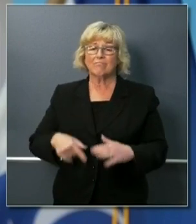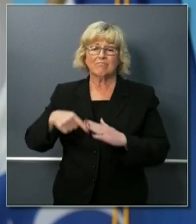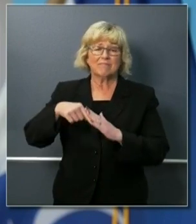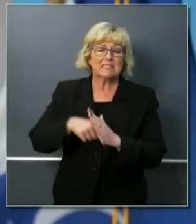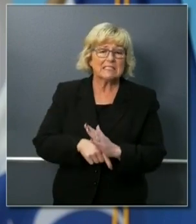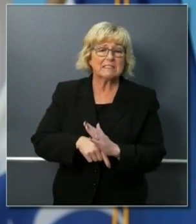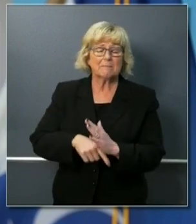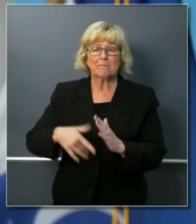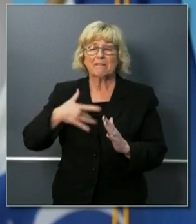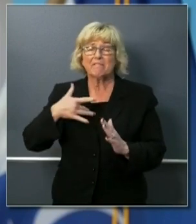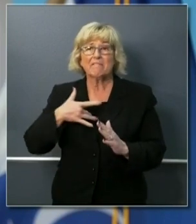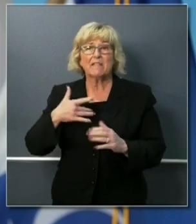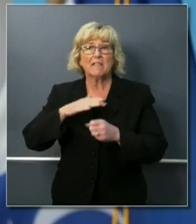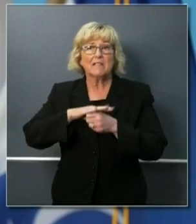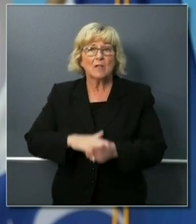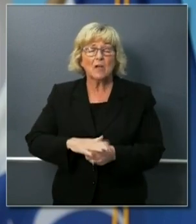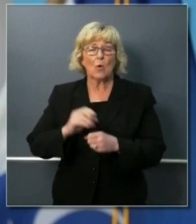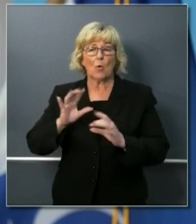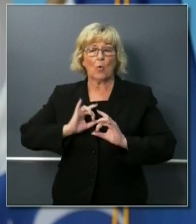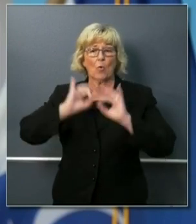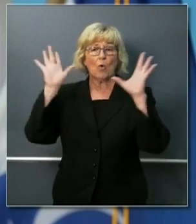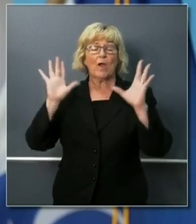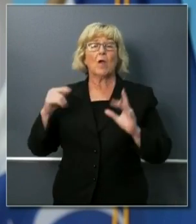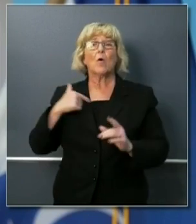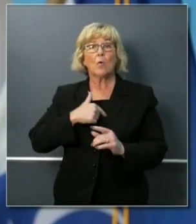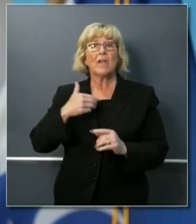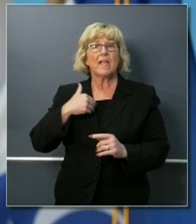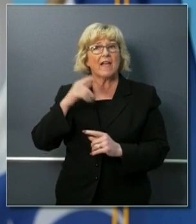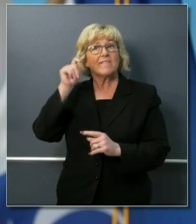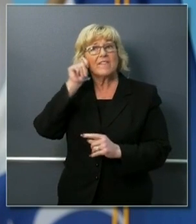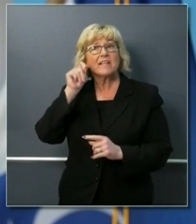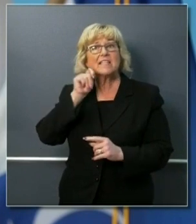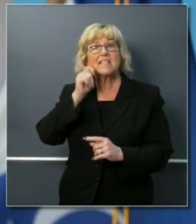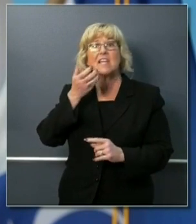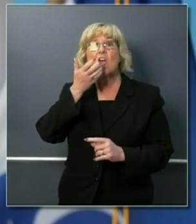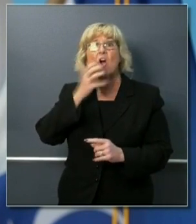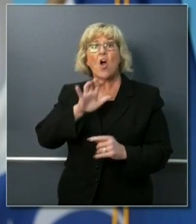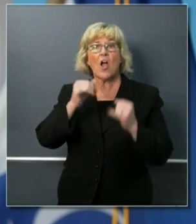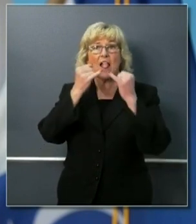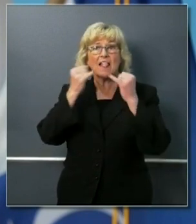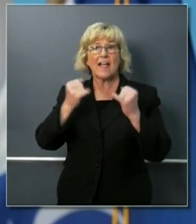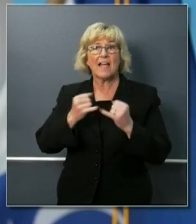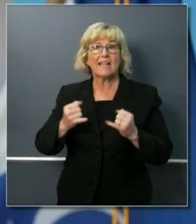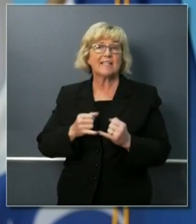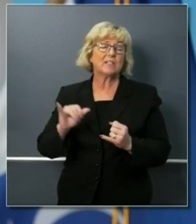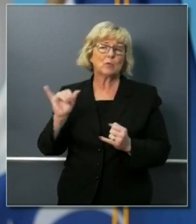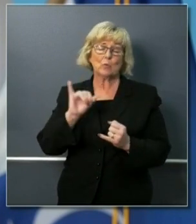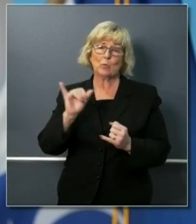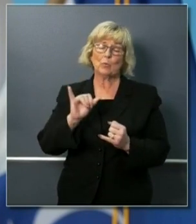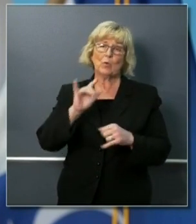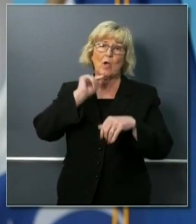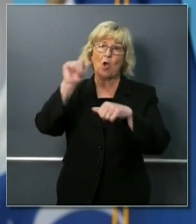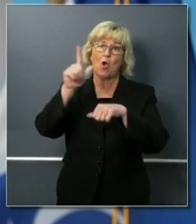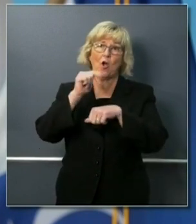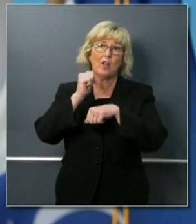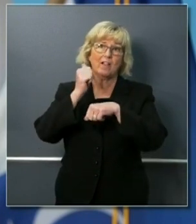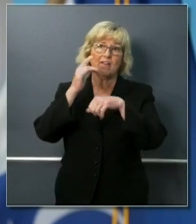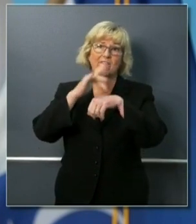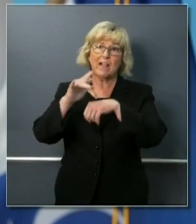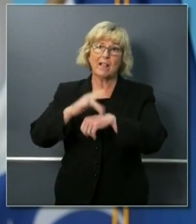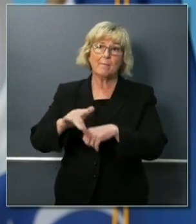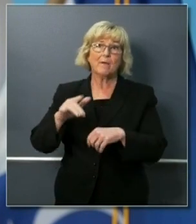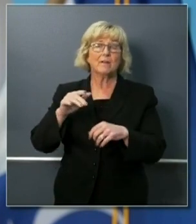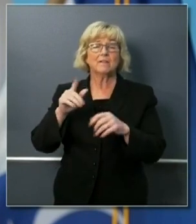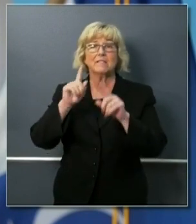are feeling in crisis we have teen crisis hotline all these things available in many many